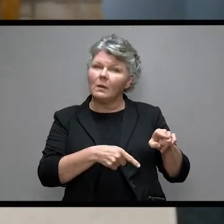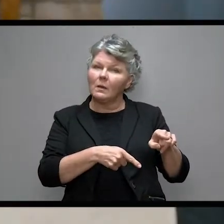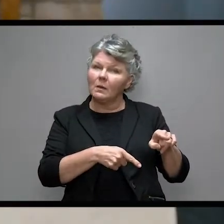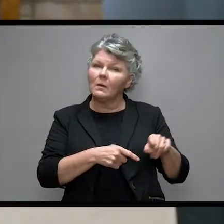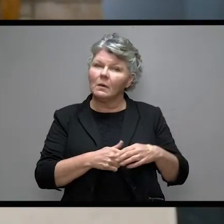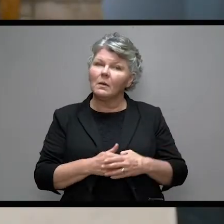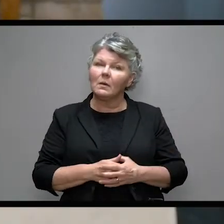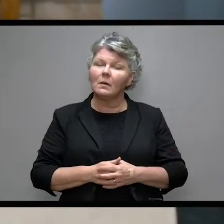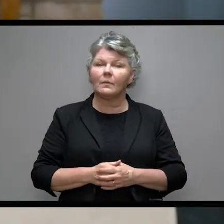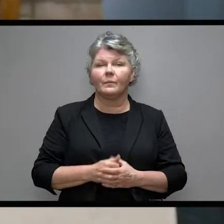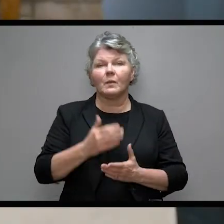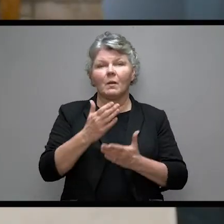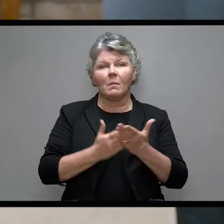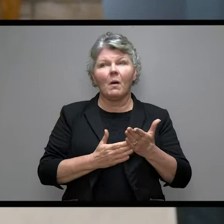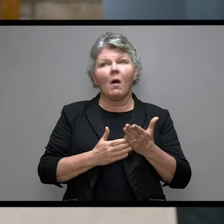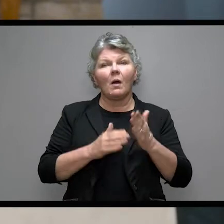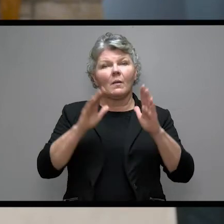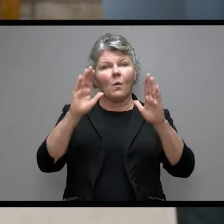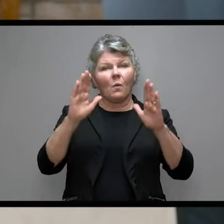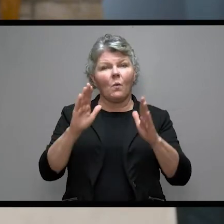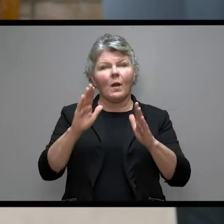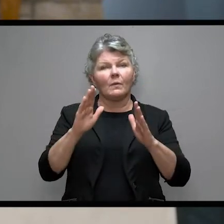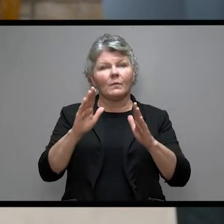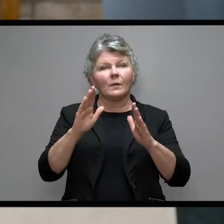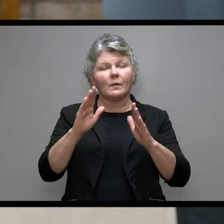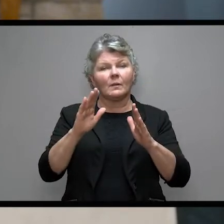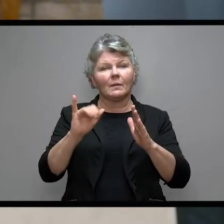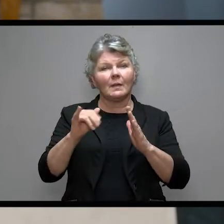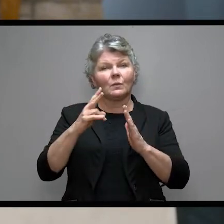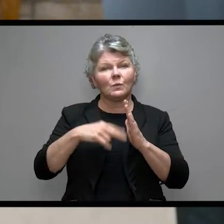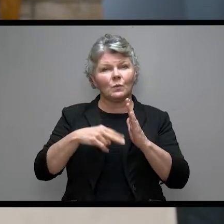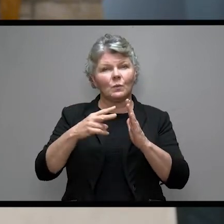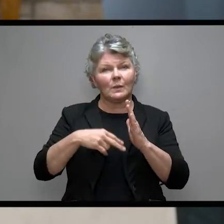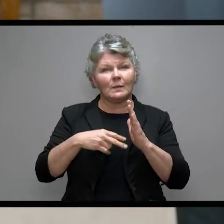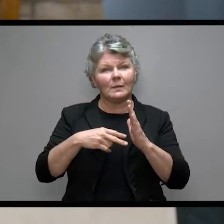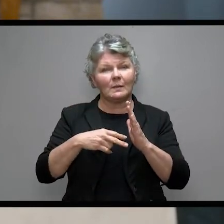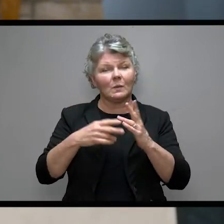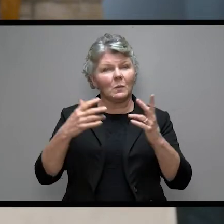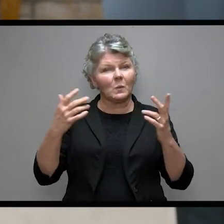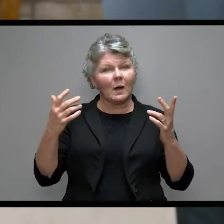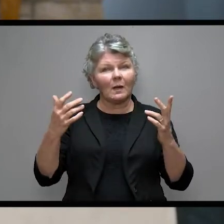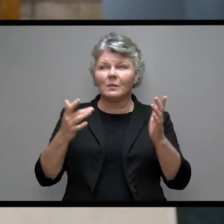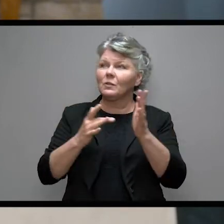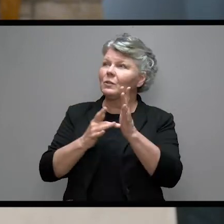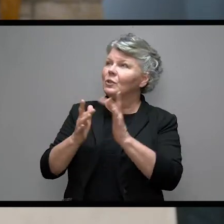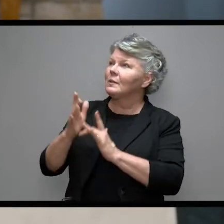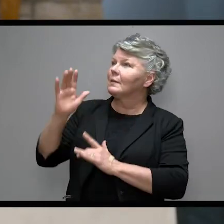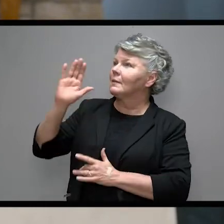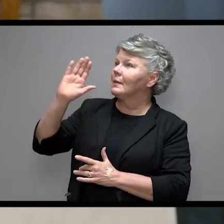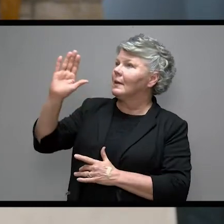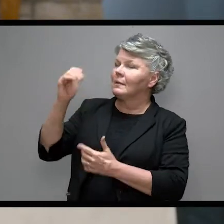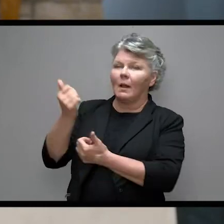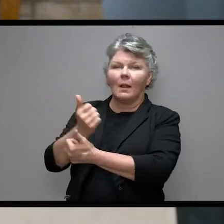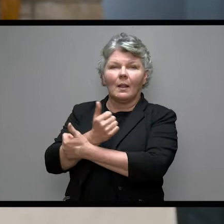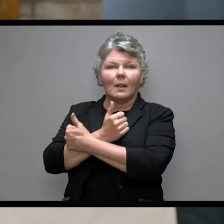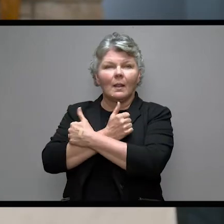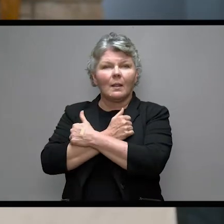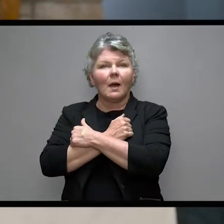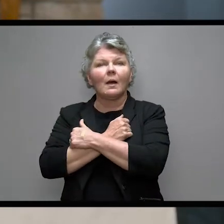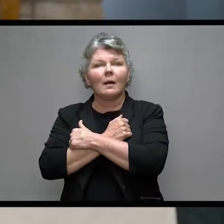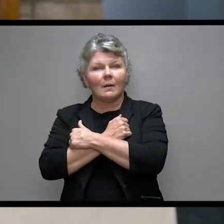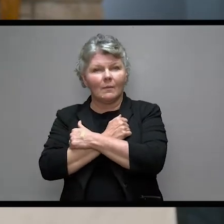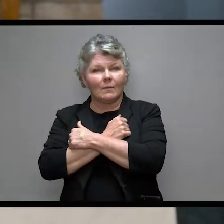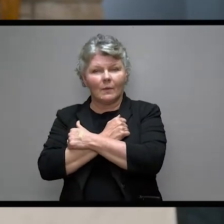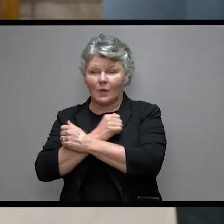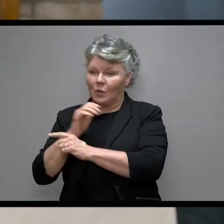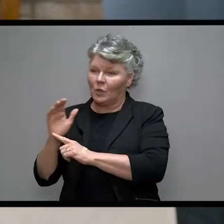Part of the miracle and marvel of this text is how the love of Jesus is evident